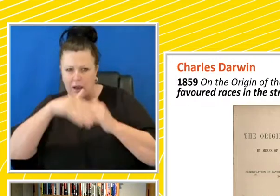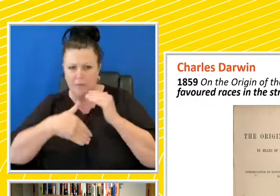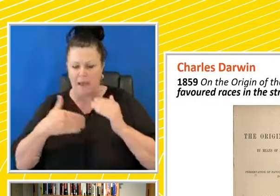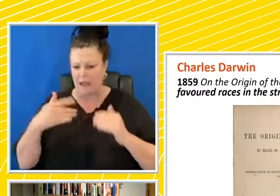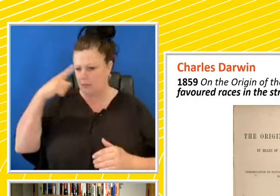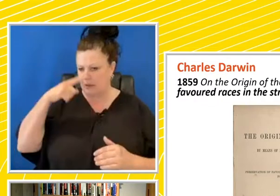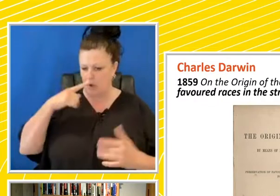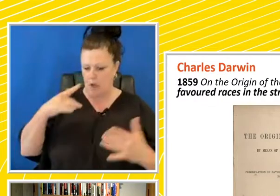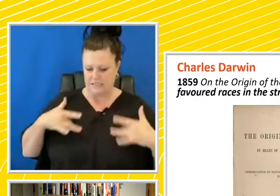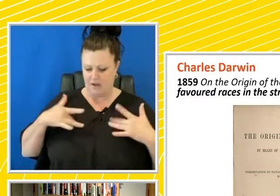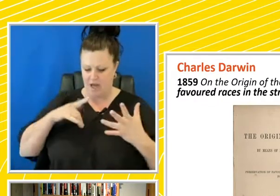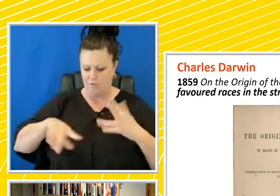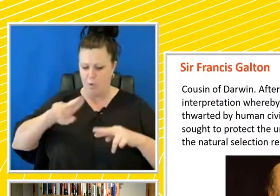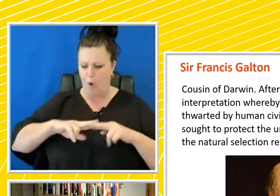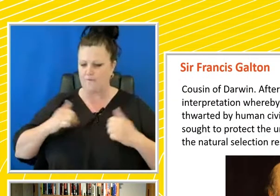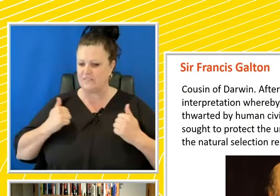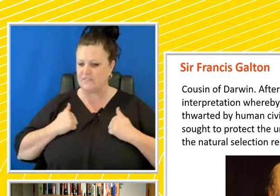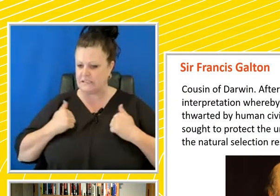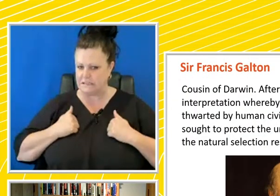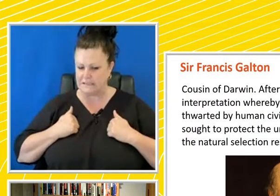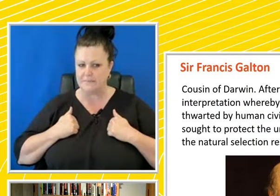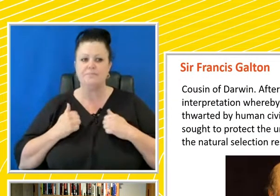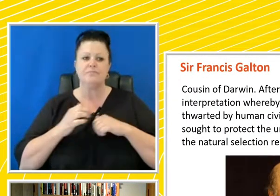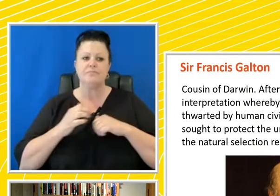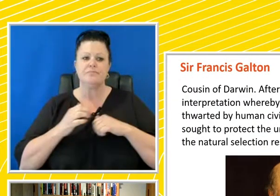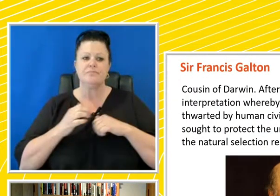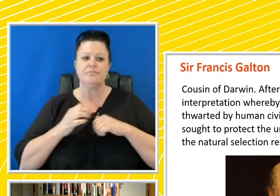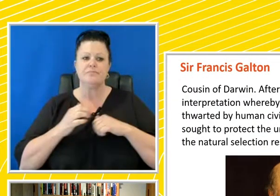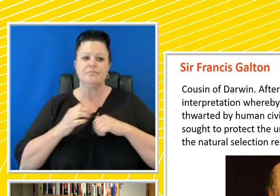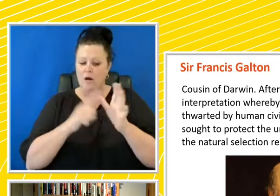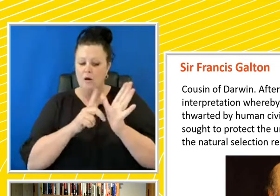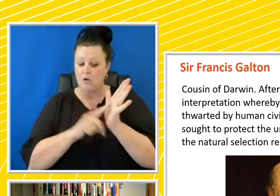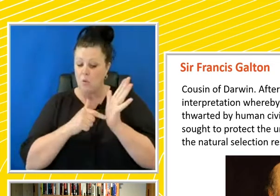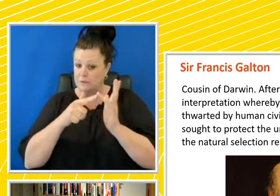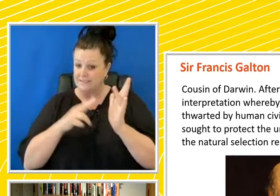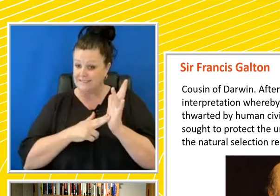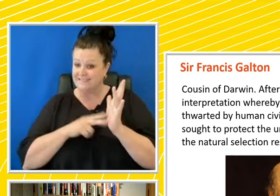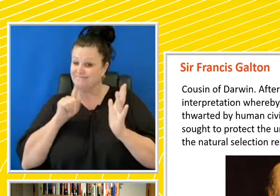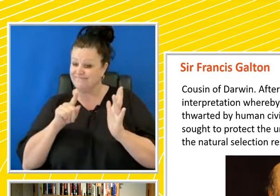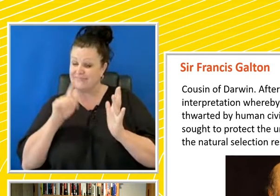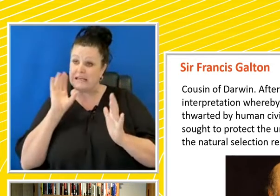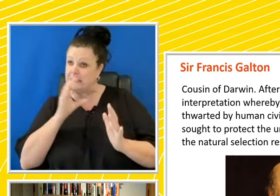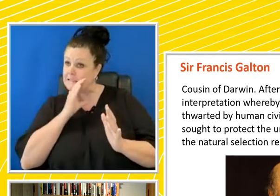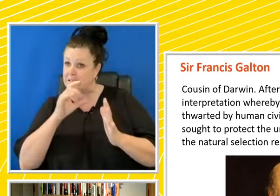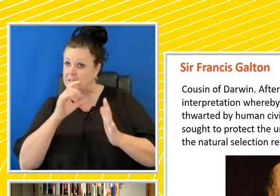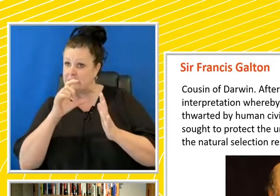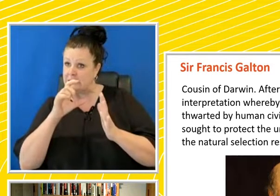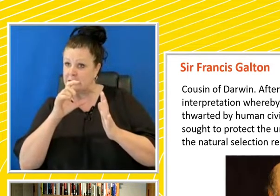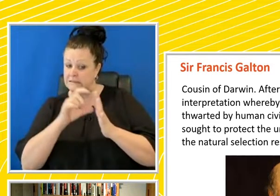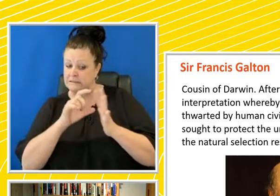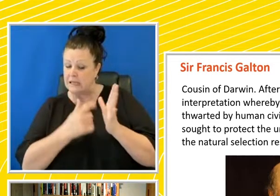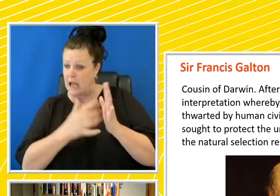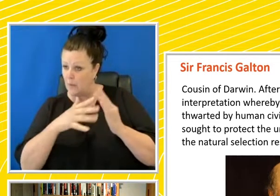survival of the fittest. Galton was Darwin's cousin. And after reading Darwin's work, he